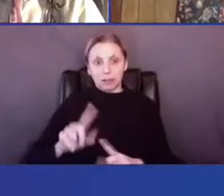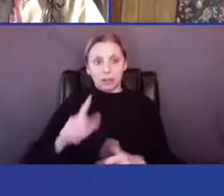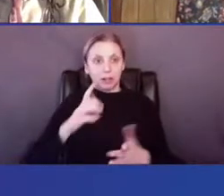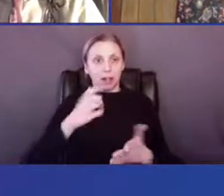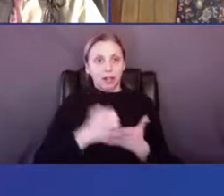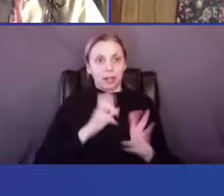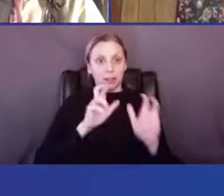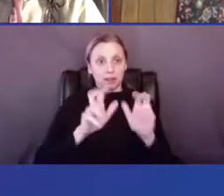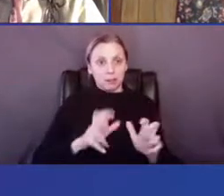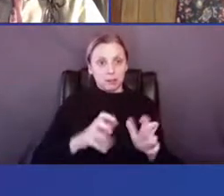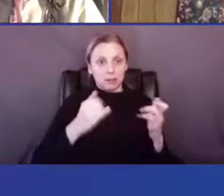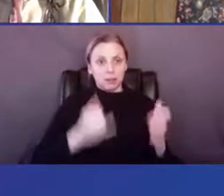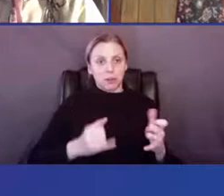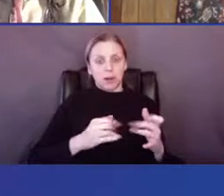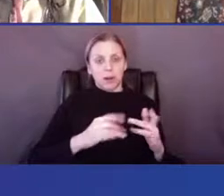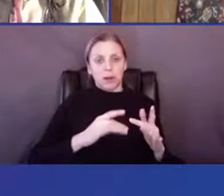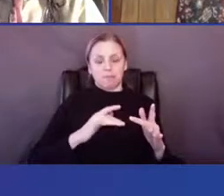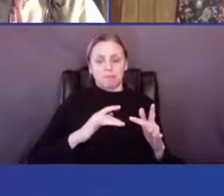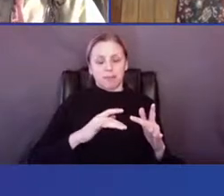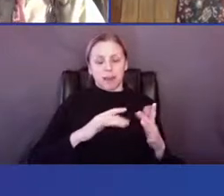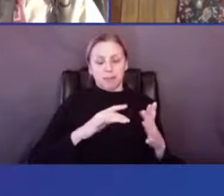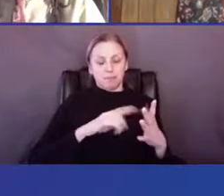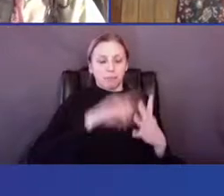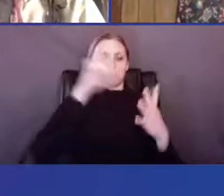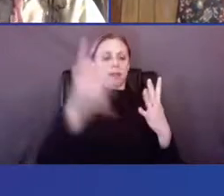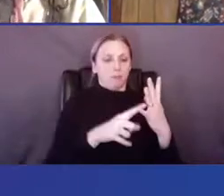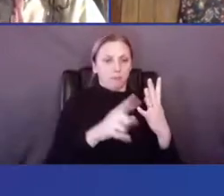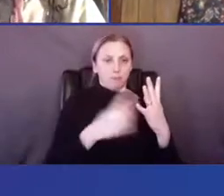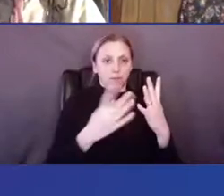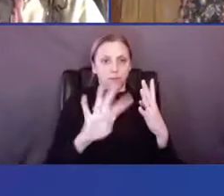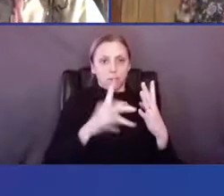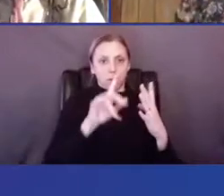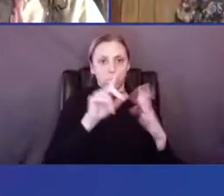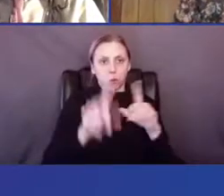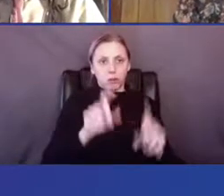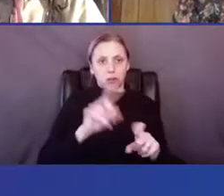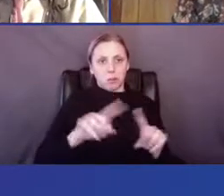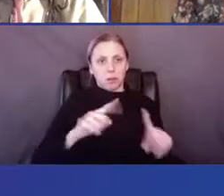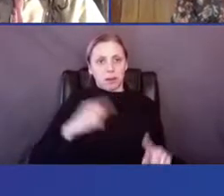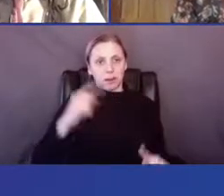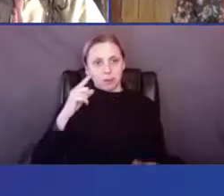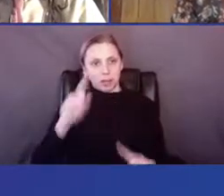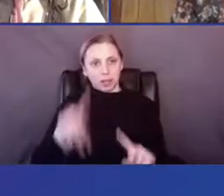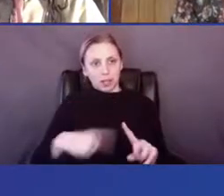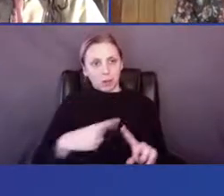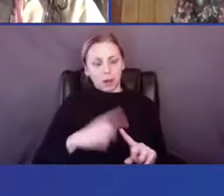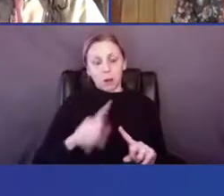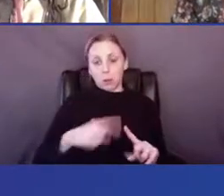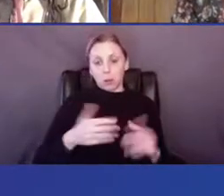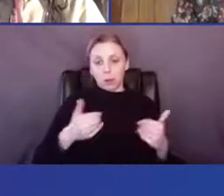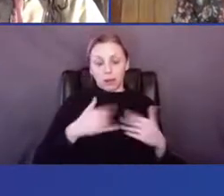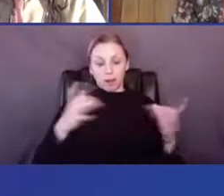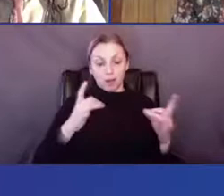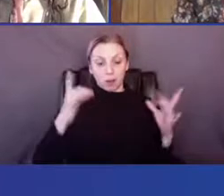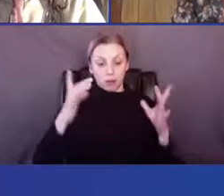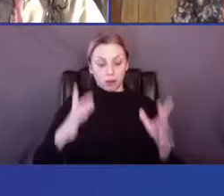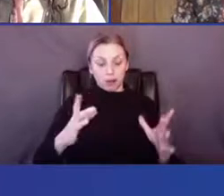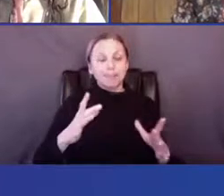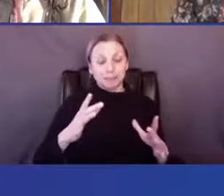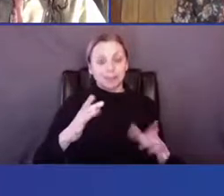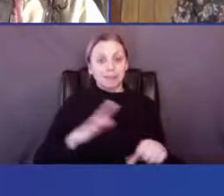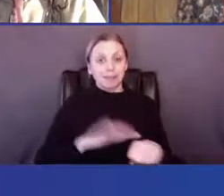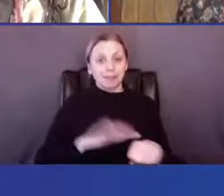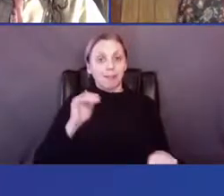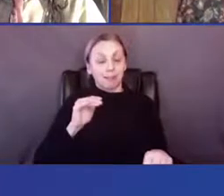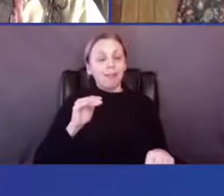So I'm kind of skipping to our fourth, uh, question here, but it makes me think about when, when there's this kind of crisis call, um,